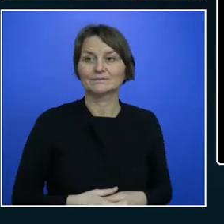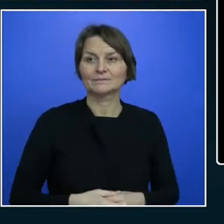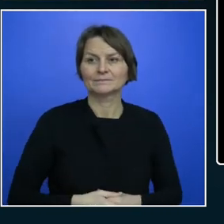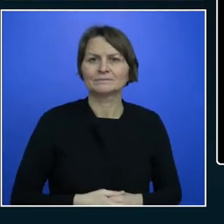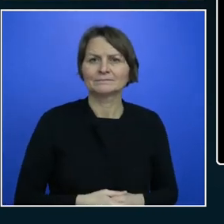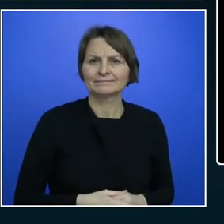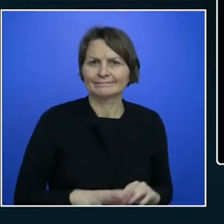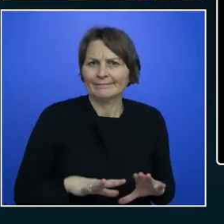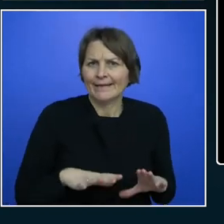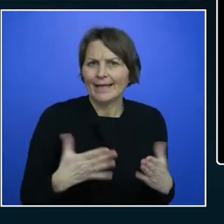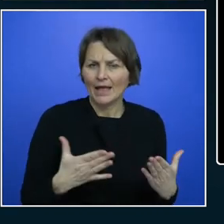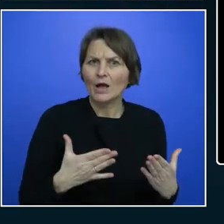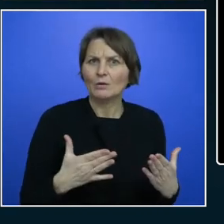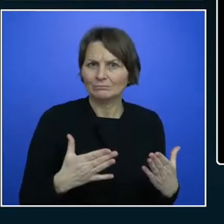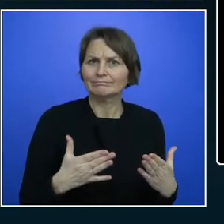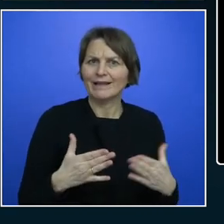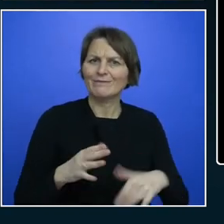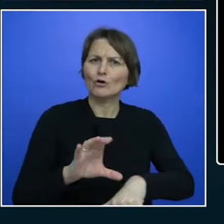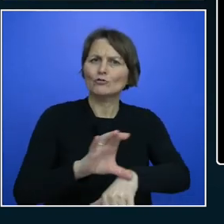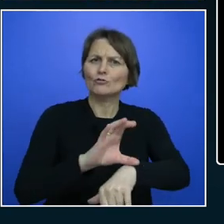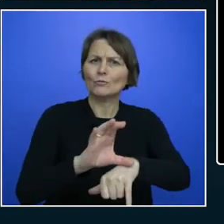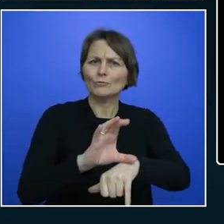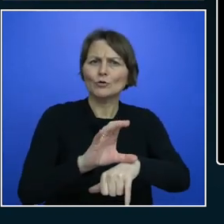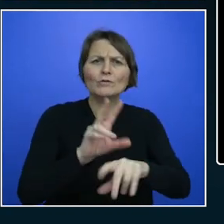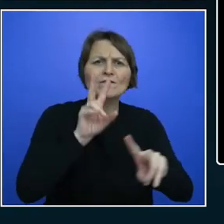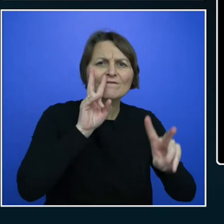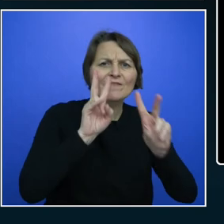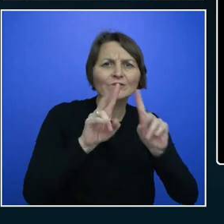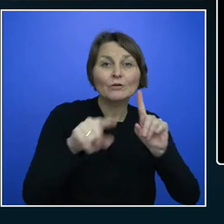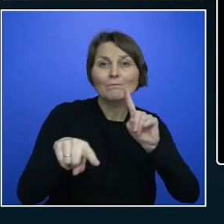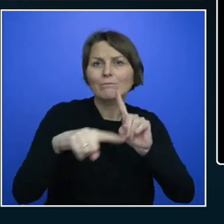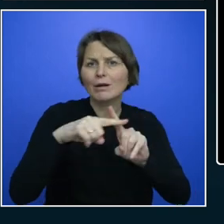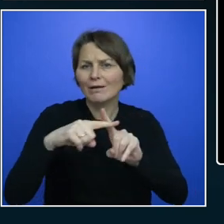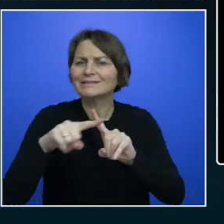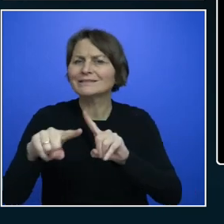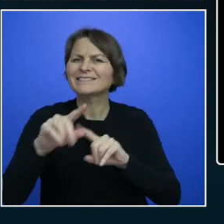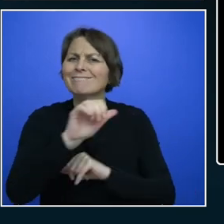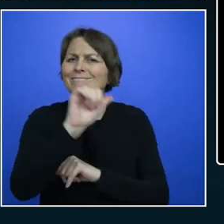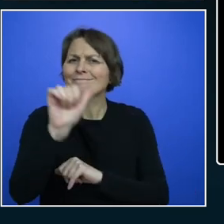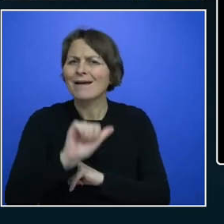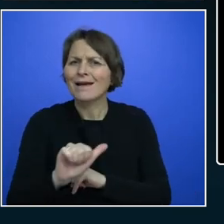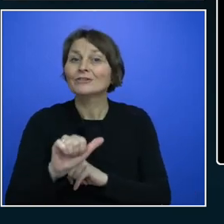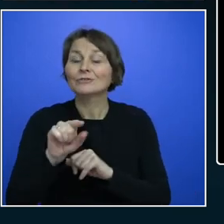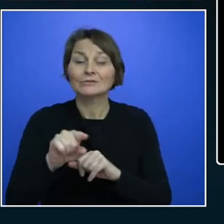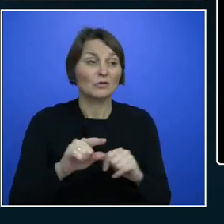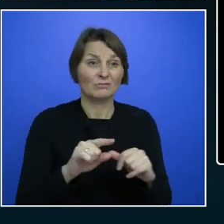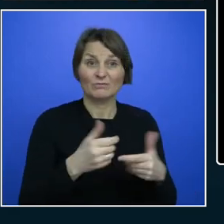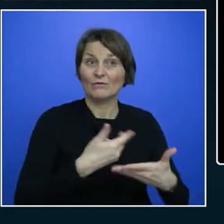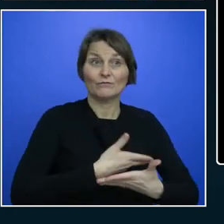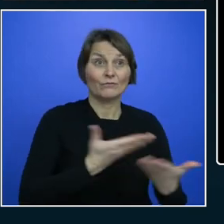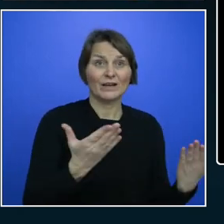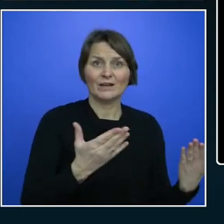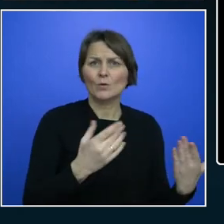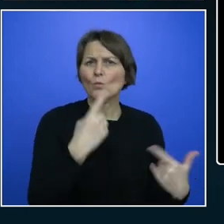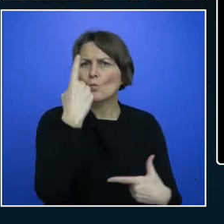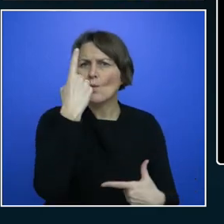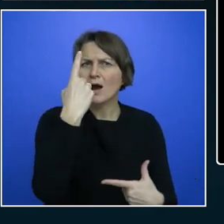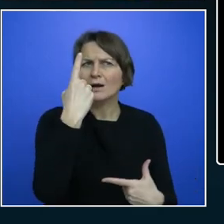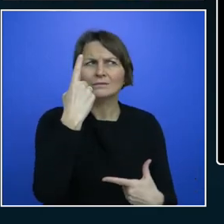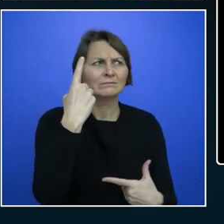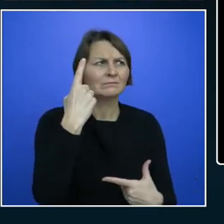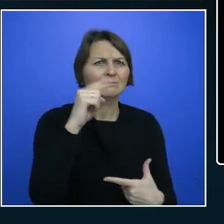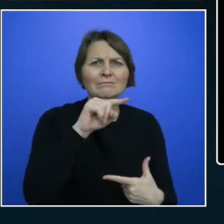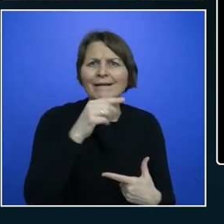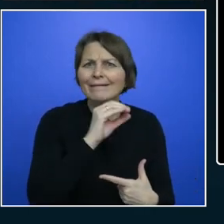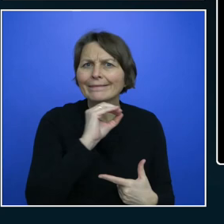with Azure Cognitive Services. Also, free for the first thousand tries. Sorry, million images. It's